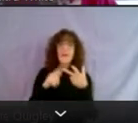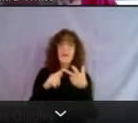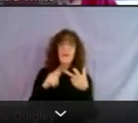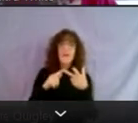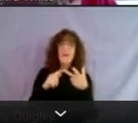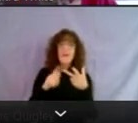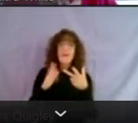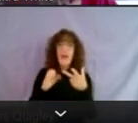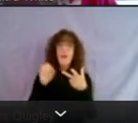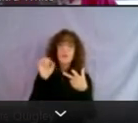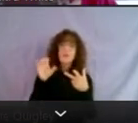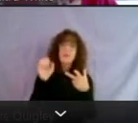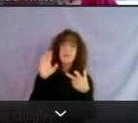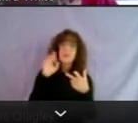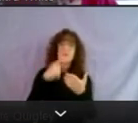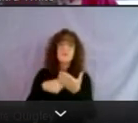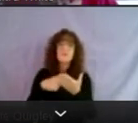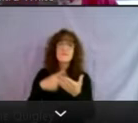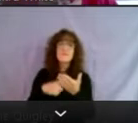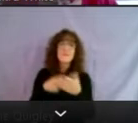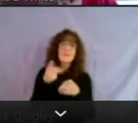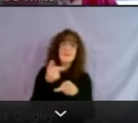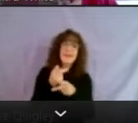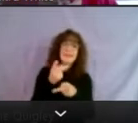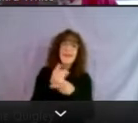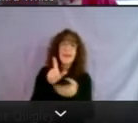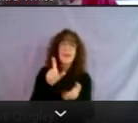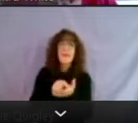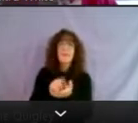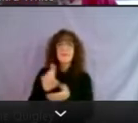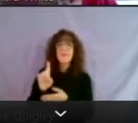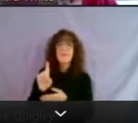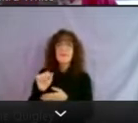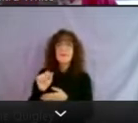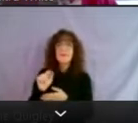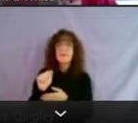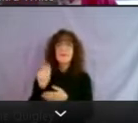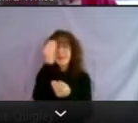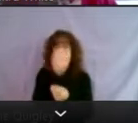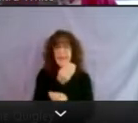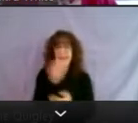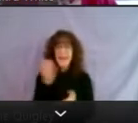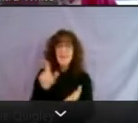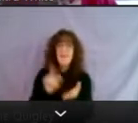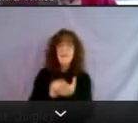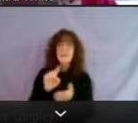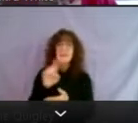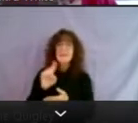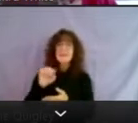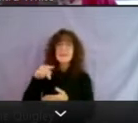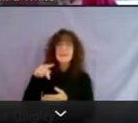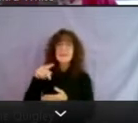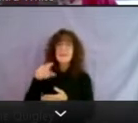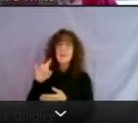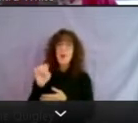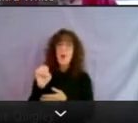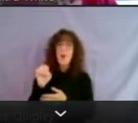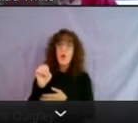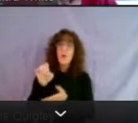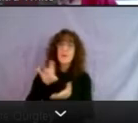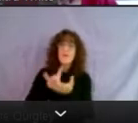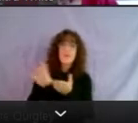that I wanted to put out for discussion is maintaining and publishing data. Publishing zip code level data on eviction